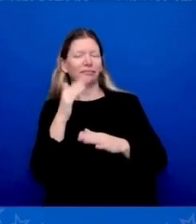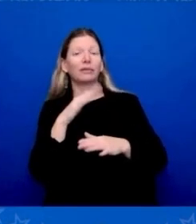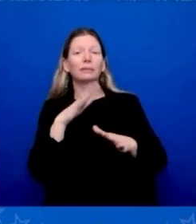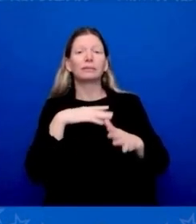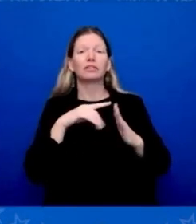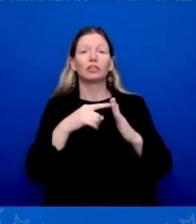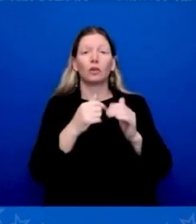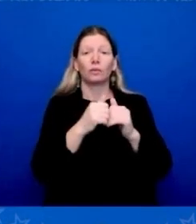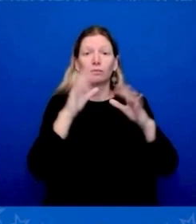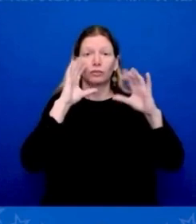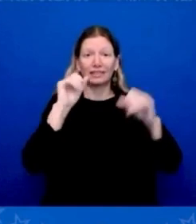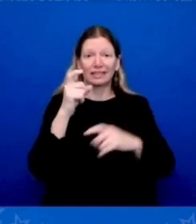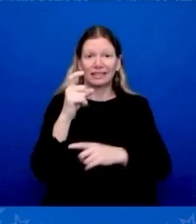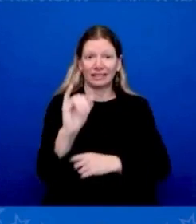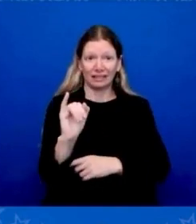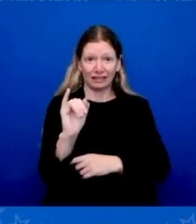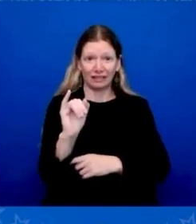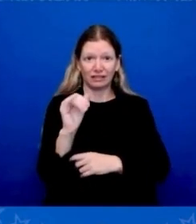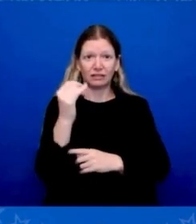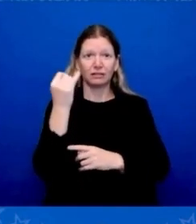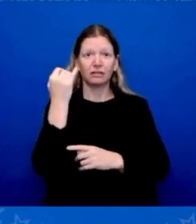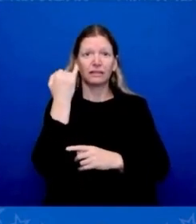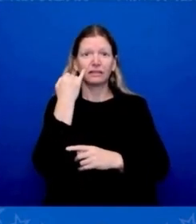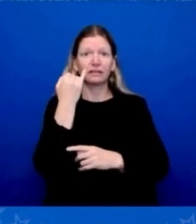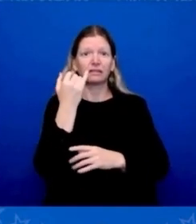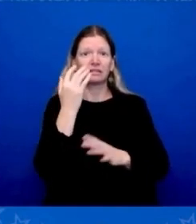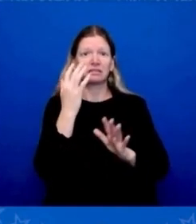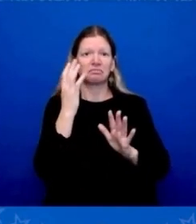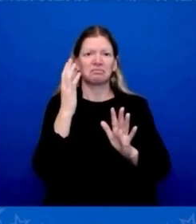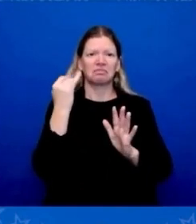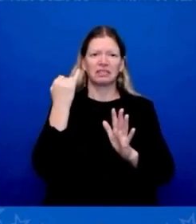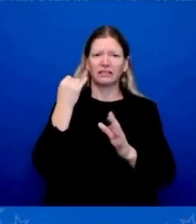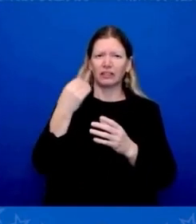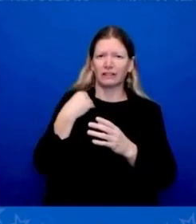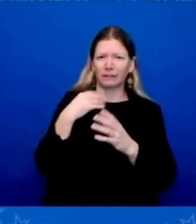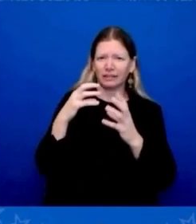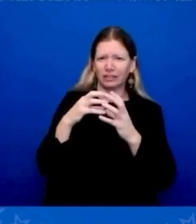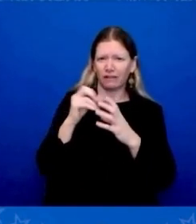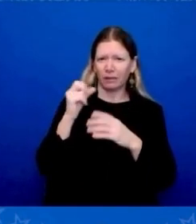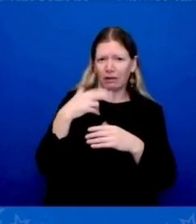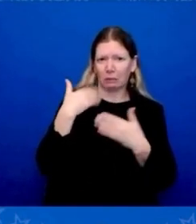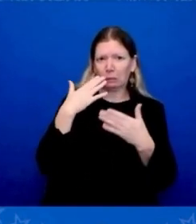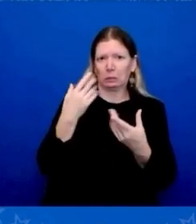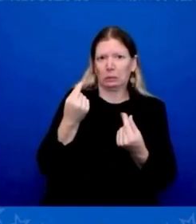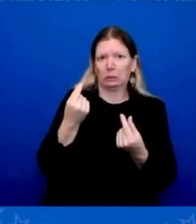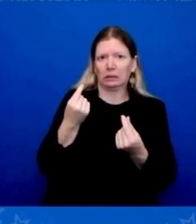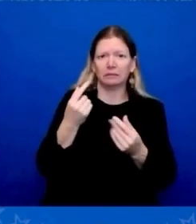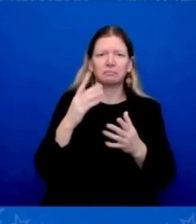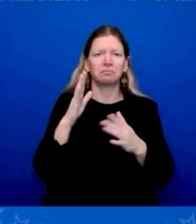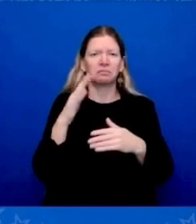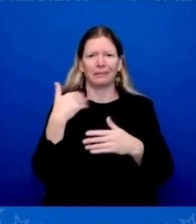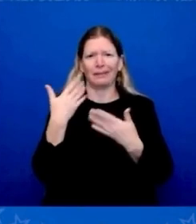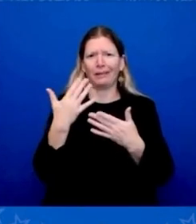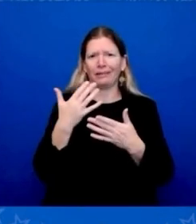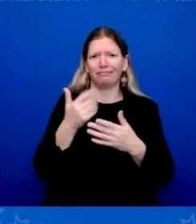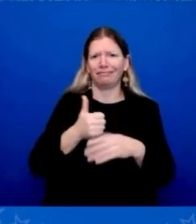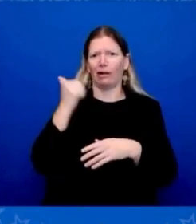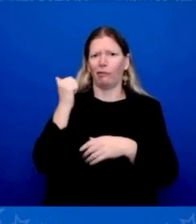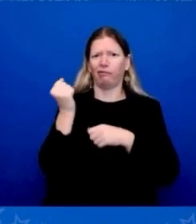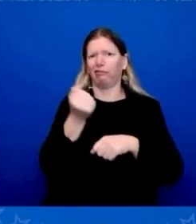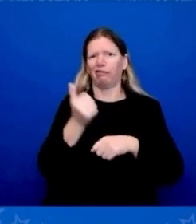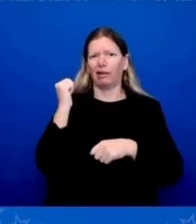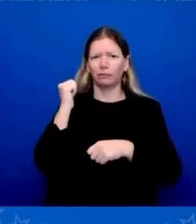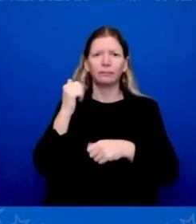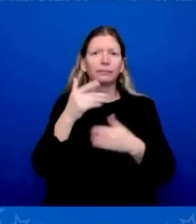Well, let me ask you about—you've spent lots of time talking about all the time you spent with President Xi and the importance of leader-to-leader